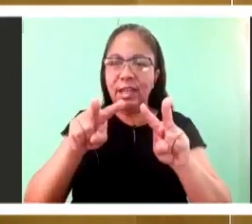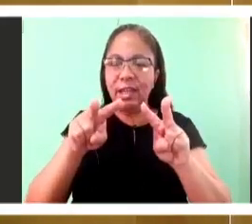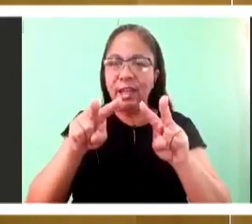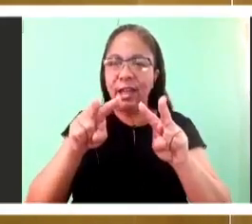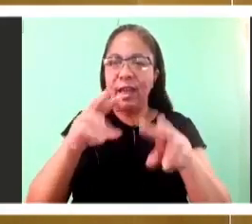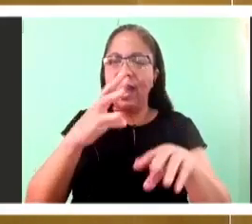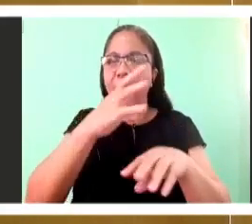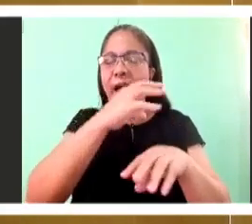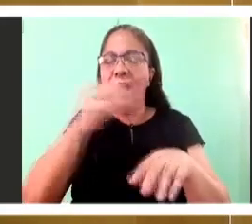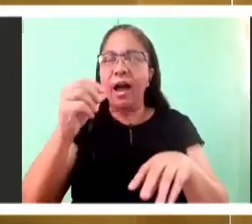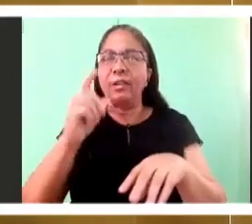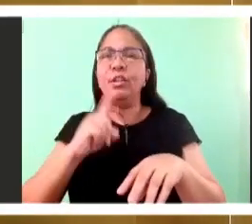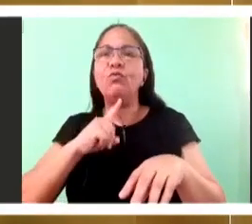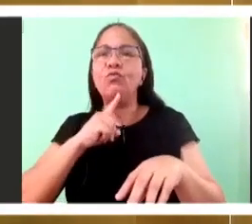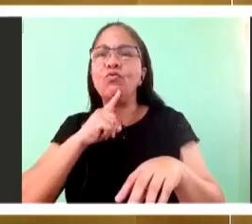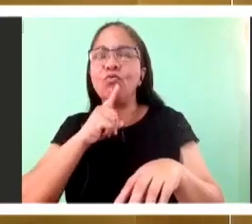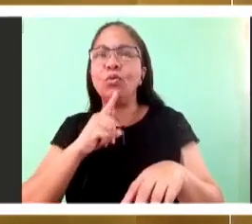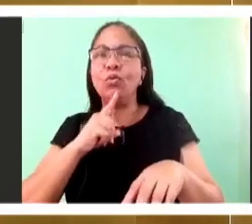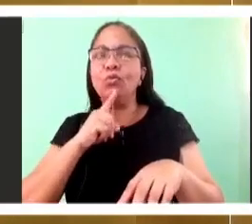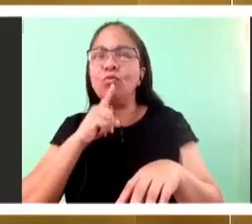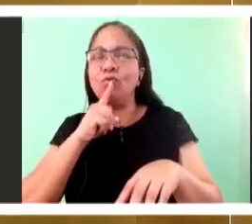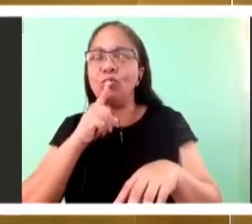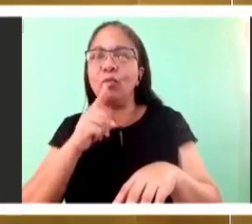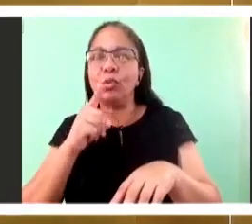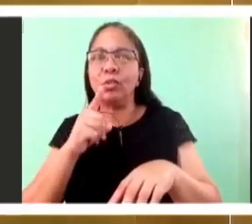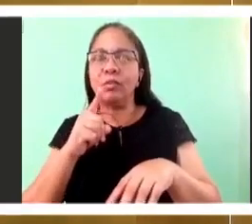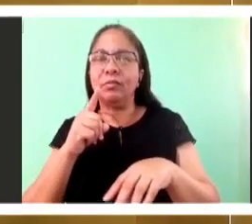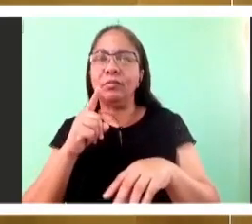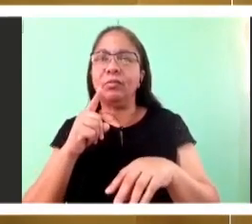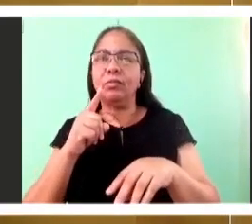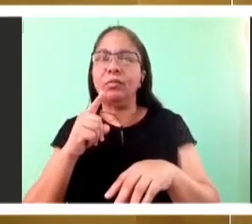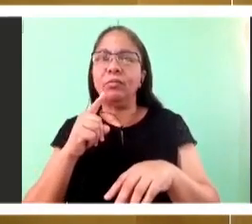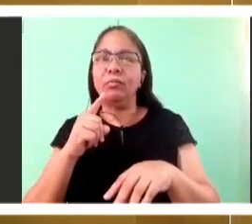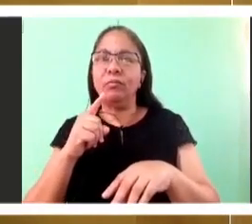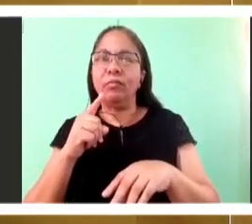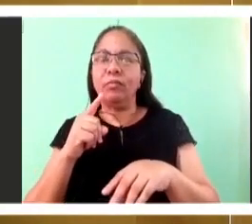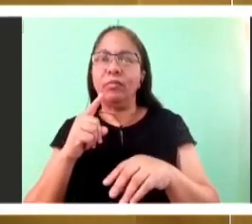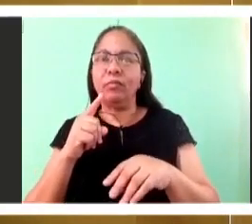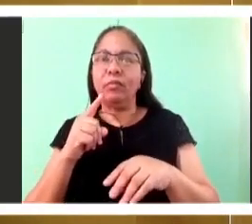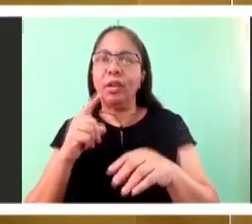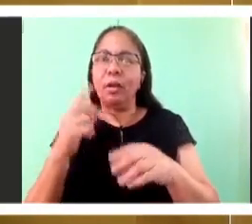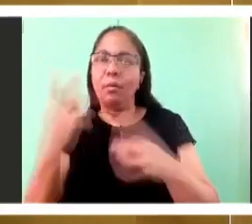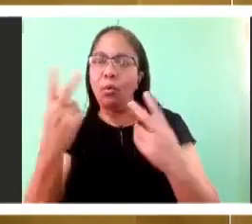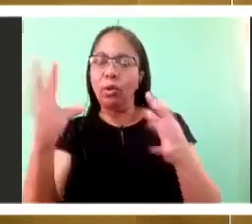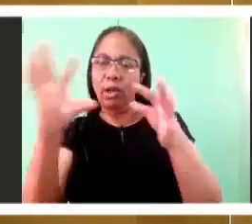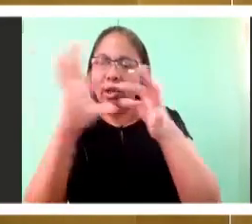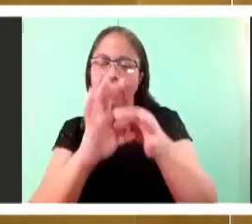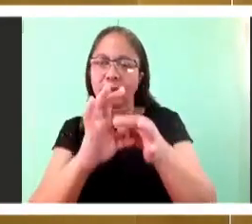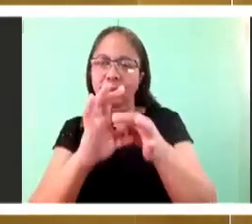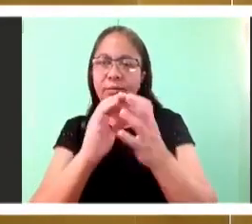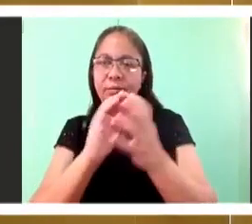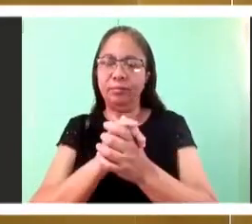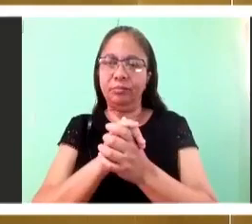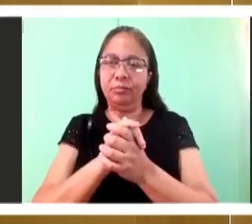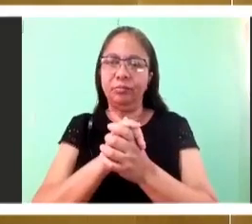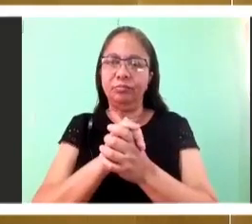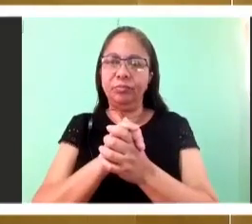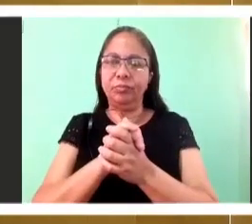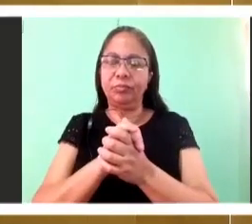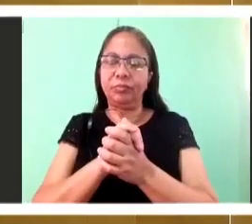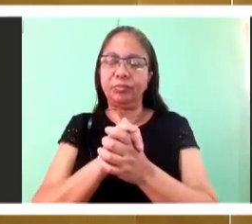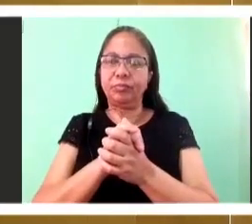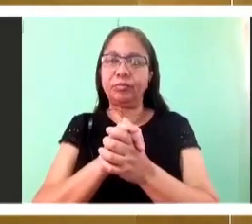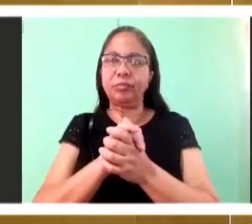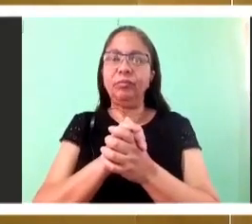And until you can see through the activity of the bread that fed 5,000. The five